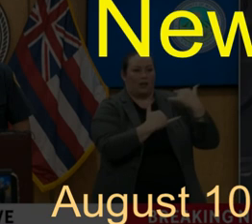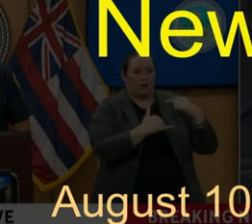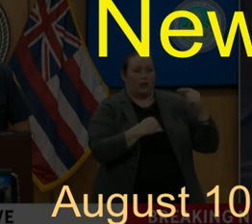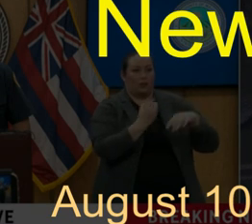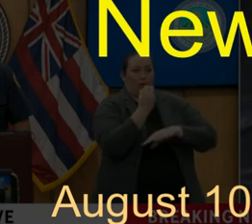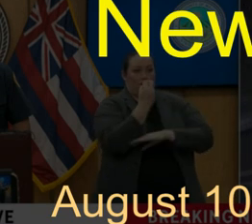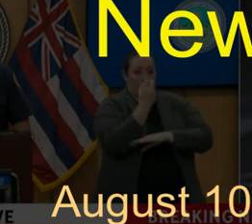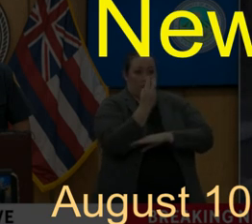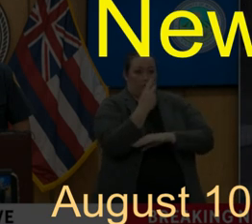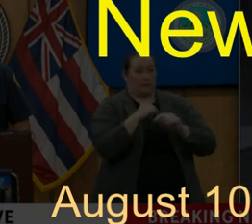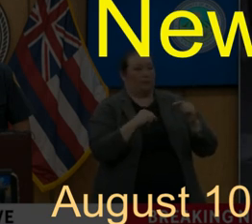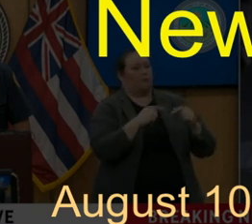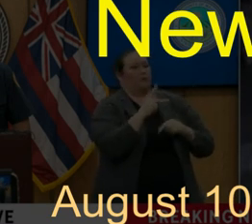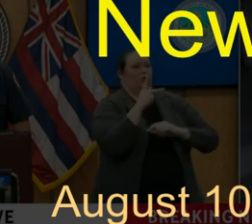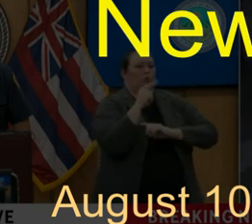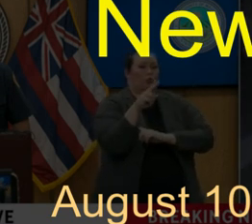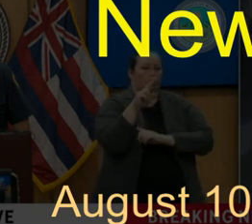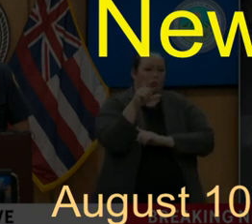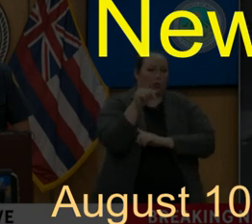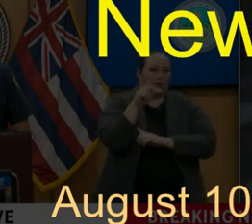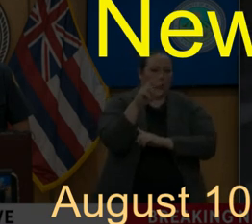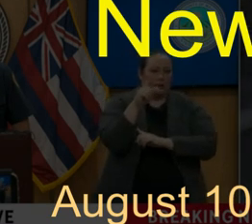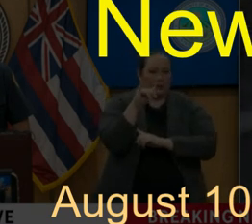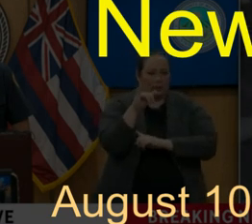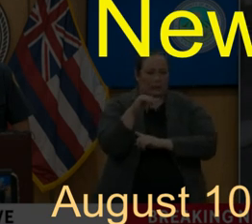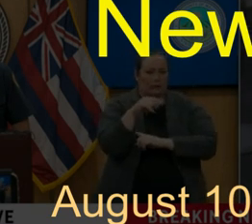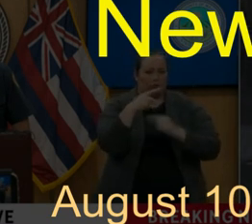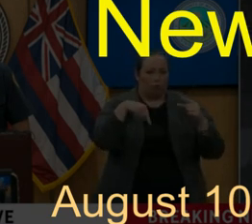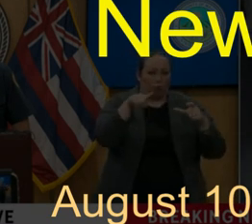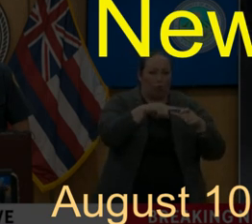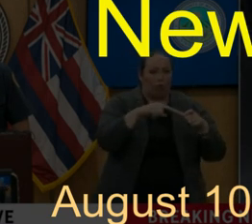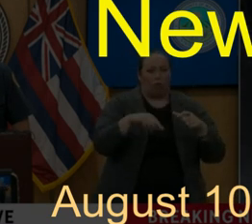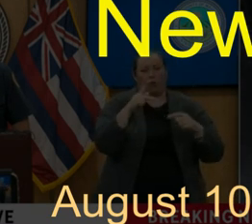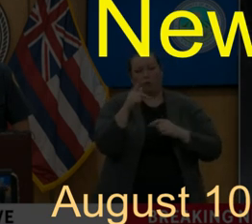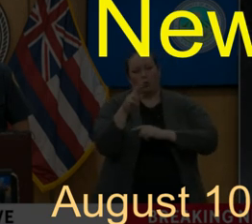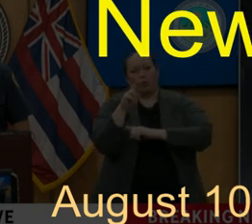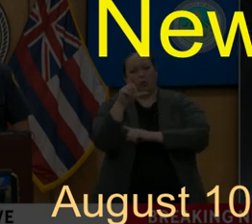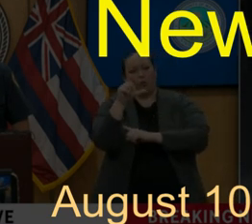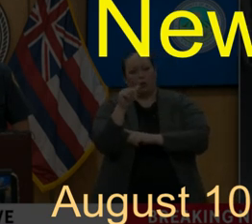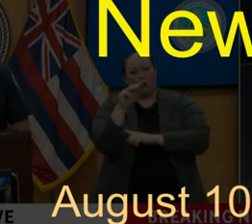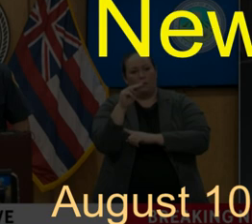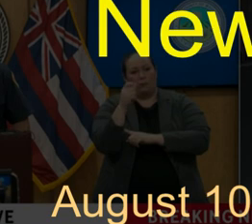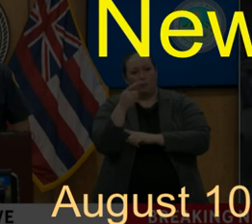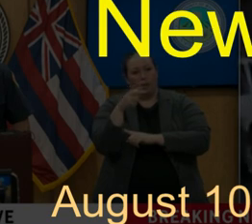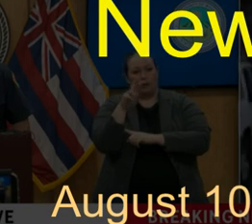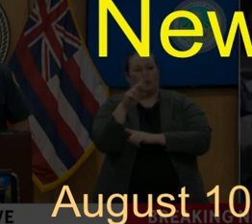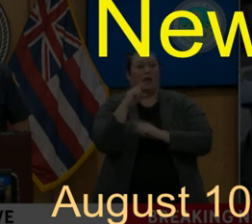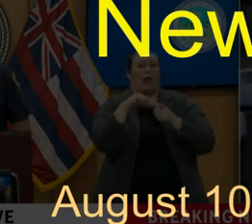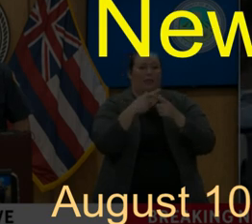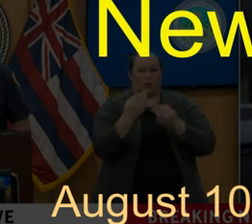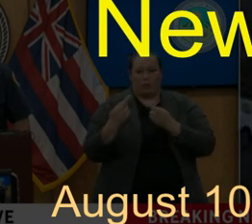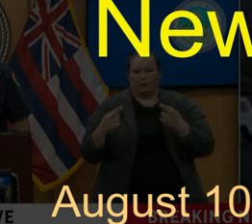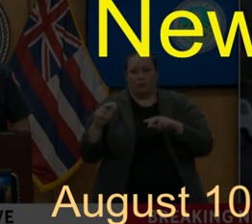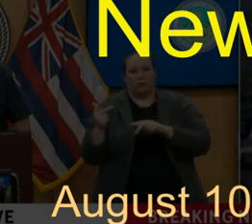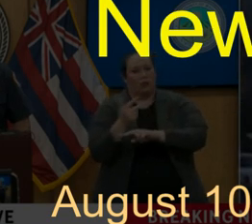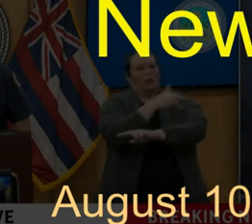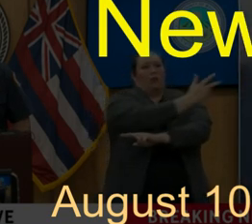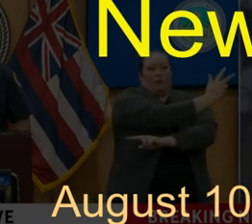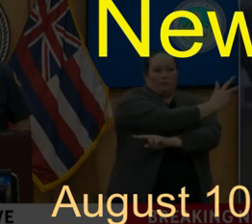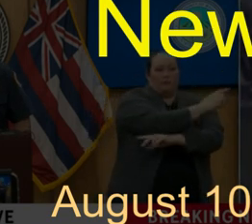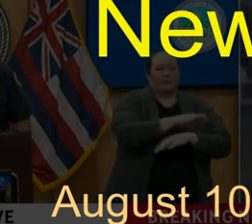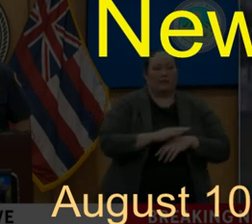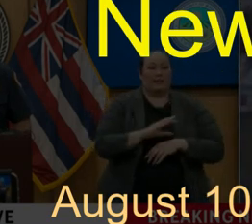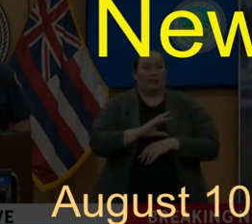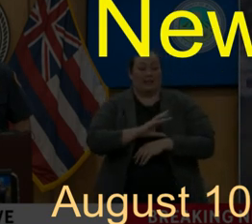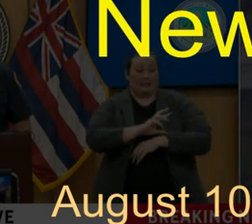Kulalani Circle, Kulamanu in that afternoon. And resources were also directed up there. Around 6 p